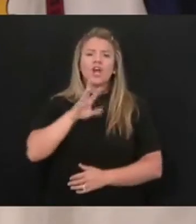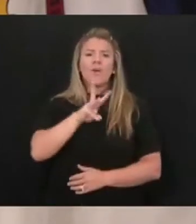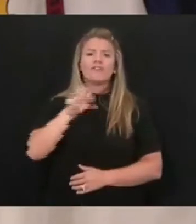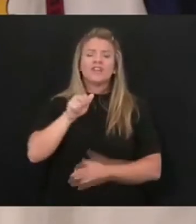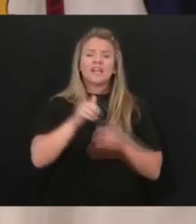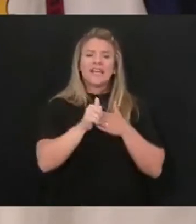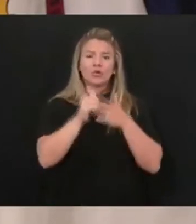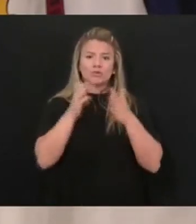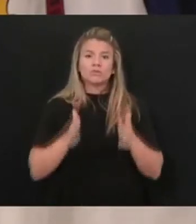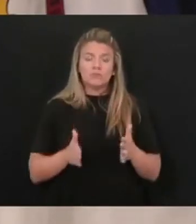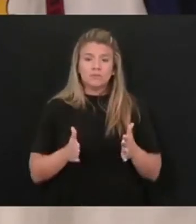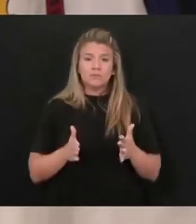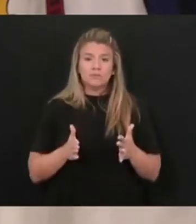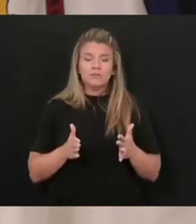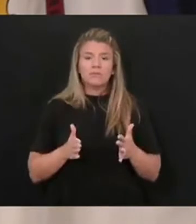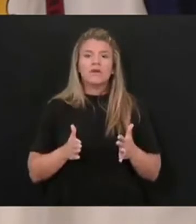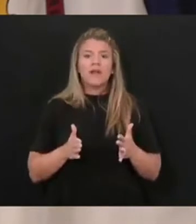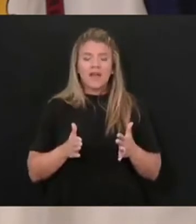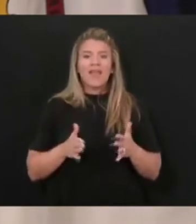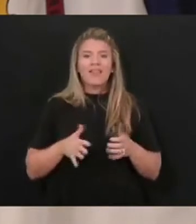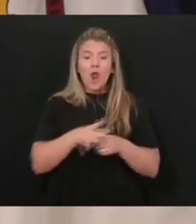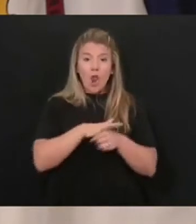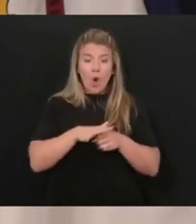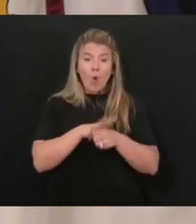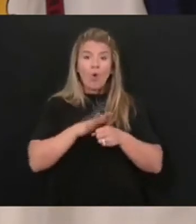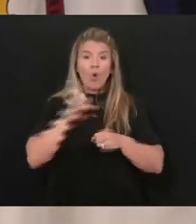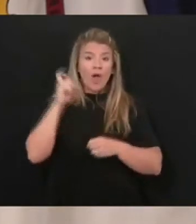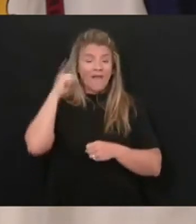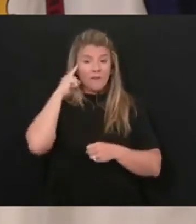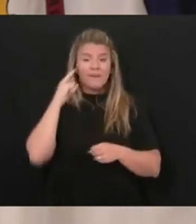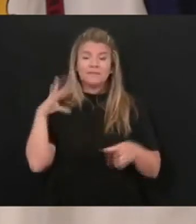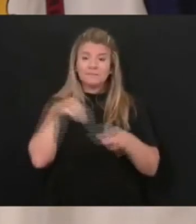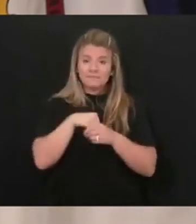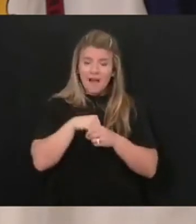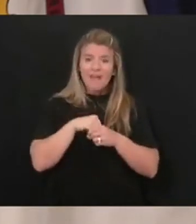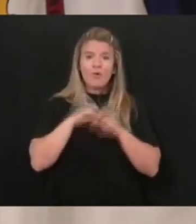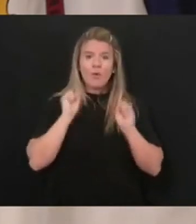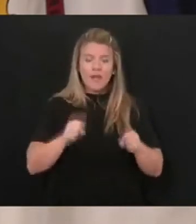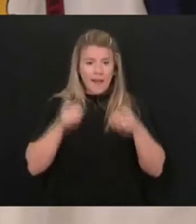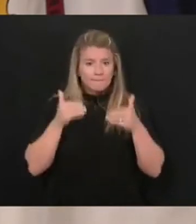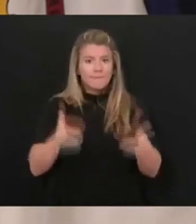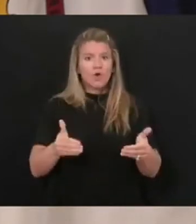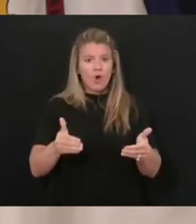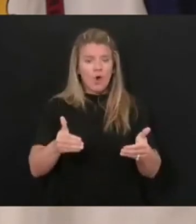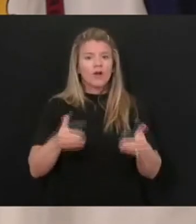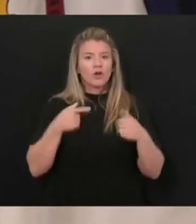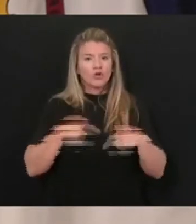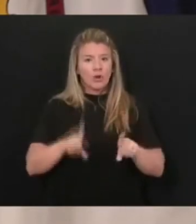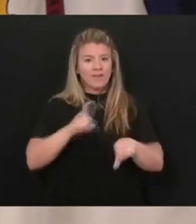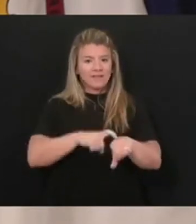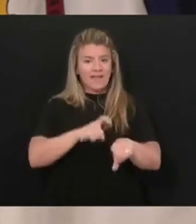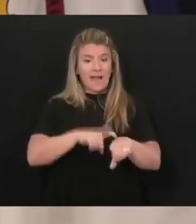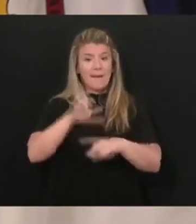leaders keeping the local governments involved as we can move forward with an unprecedented period. The CARES Act funding is